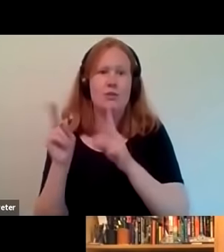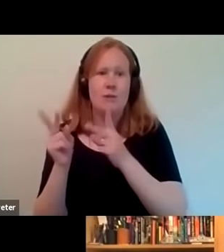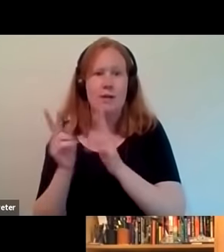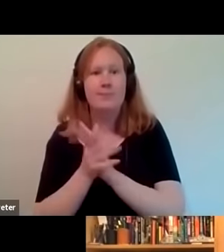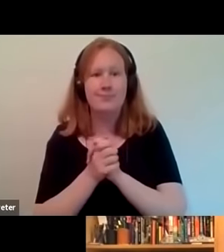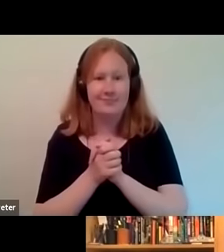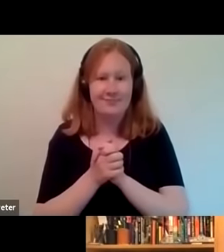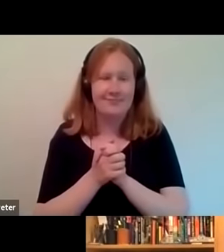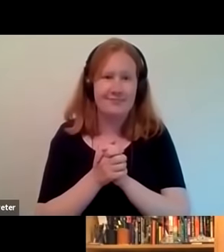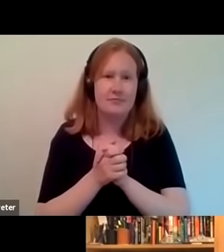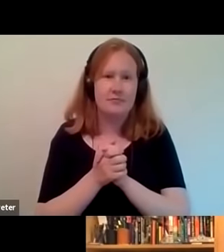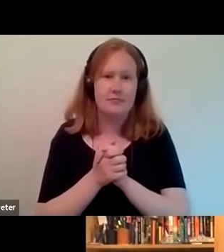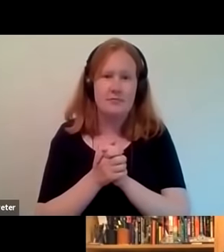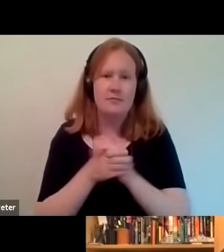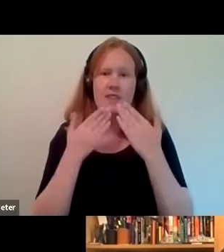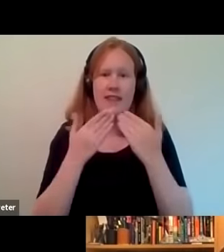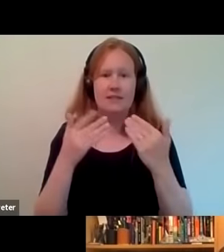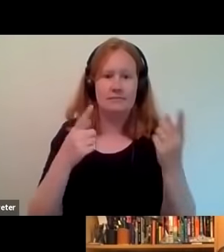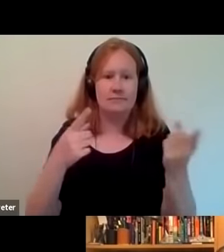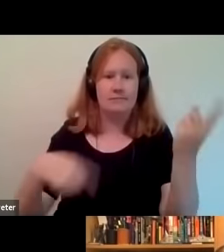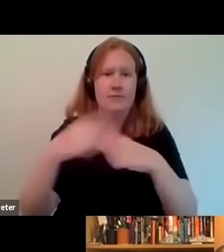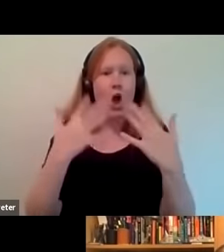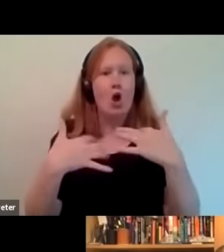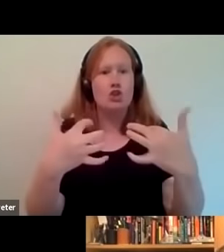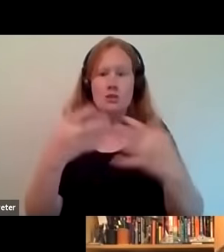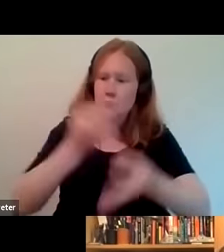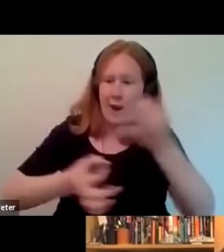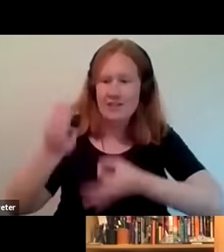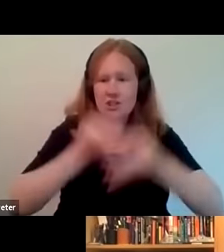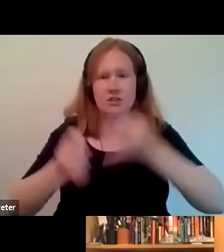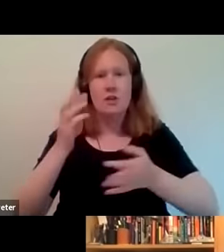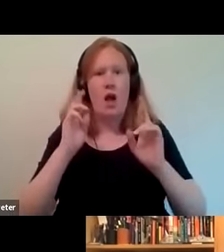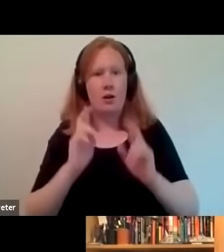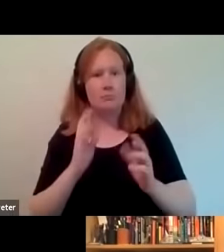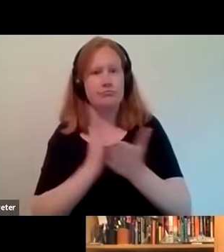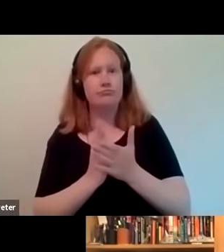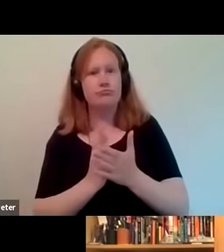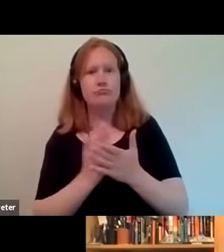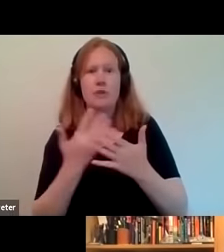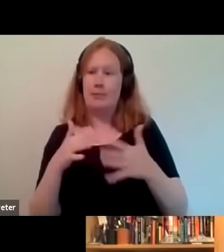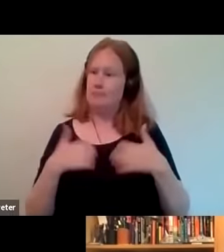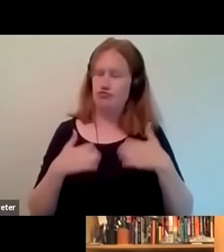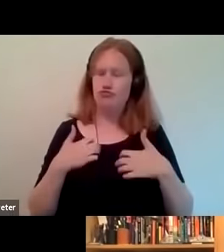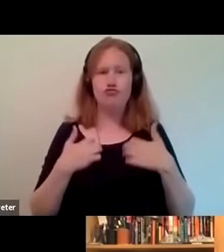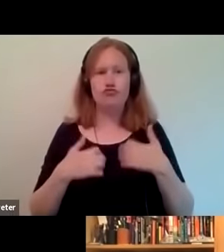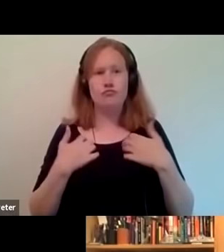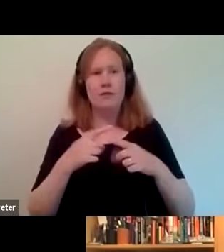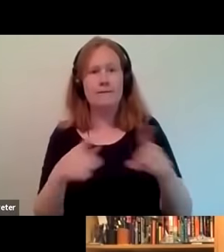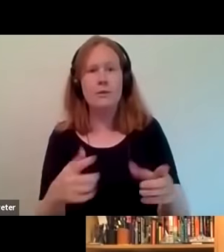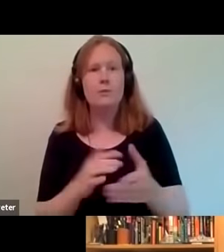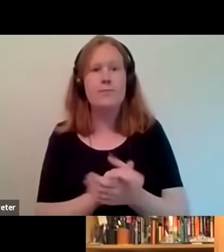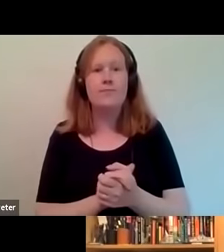bsl interpreter um and thanks to everybody in the audience for your questions we really hope that this has been um interesting and